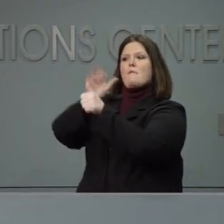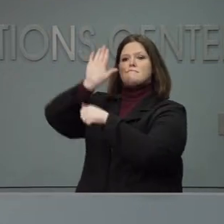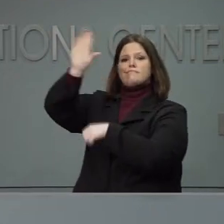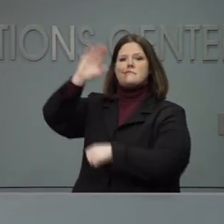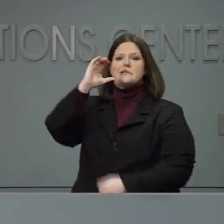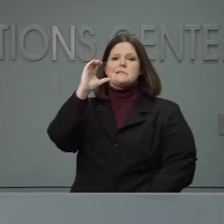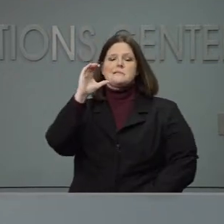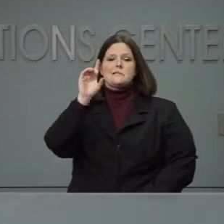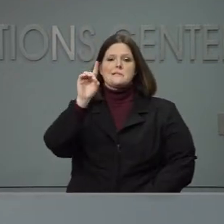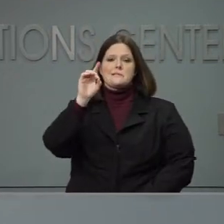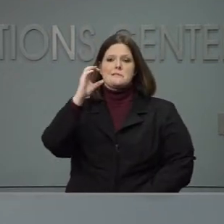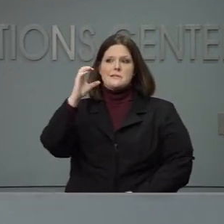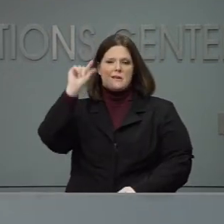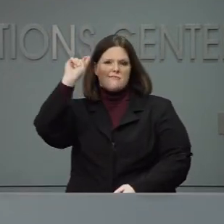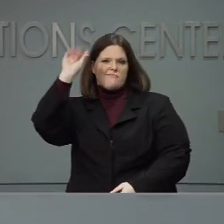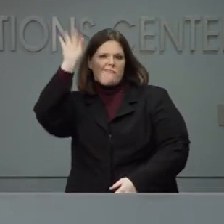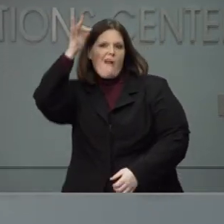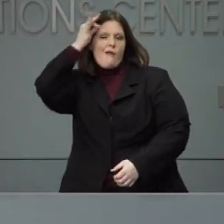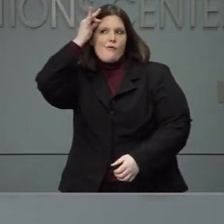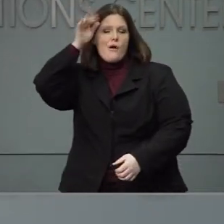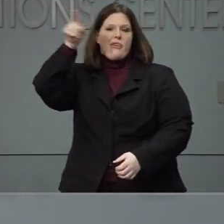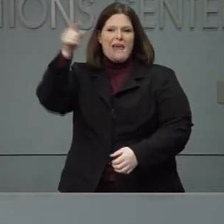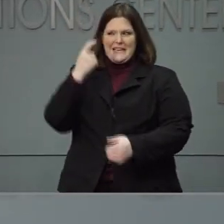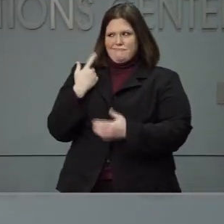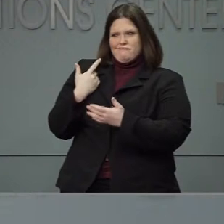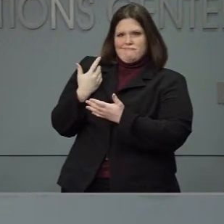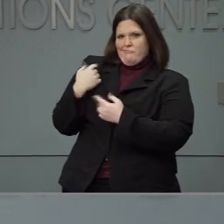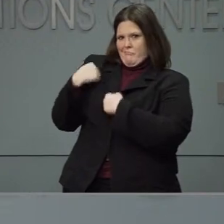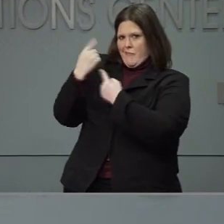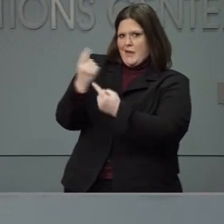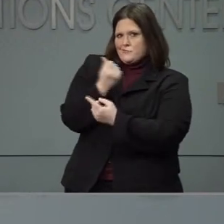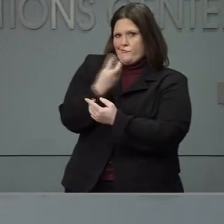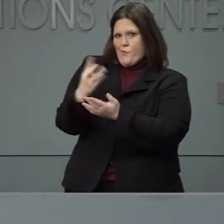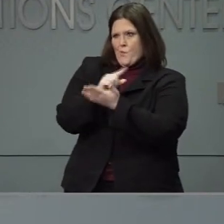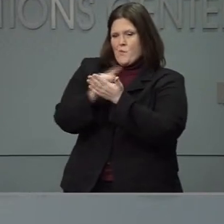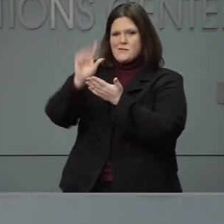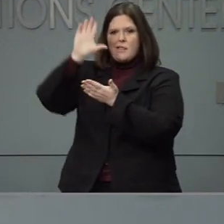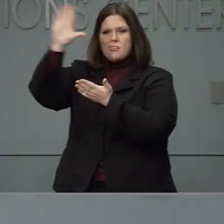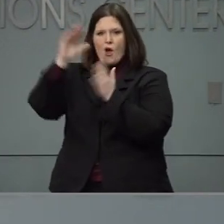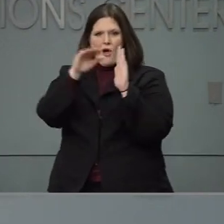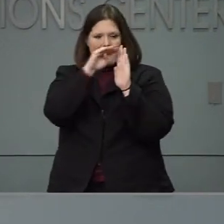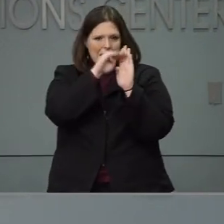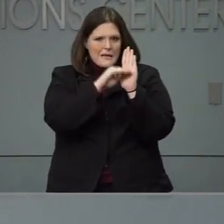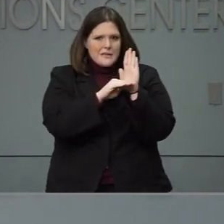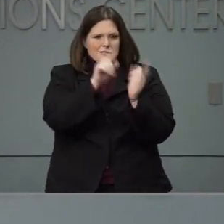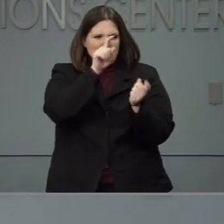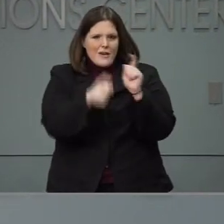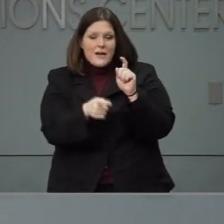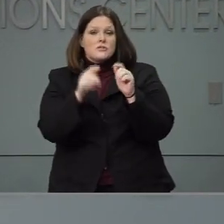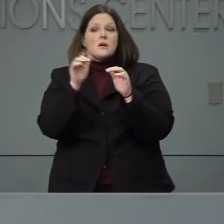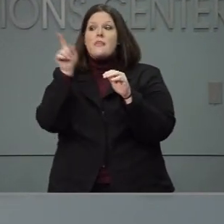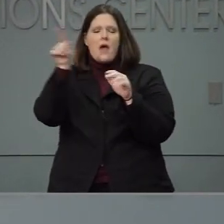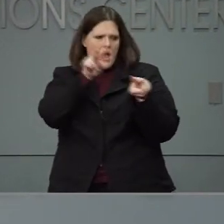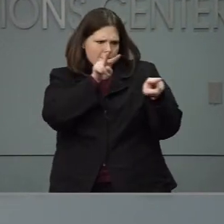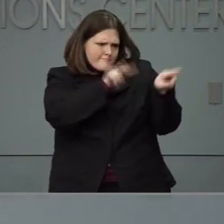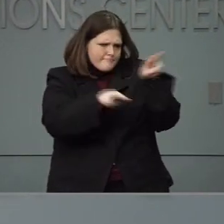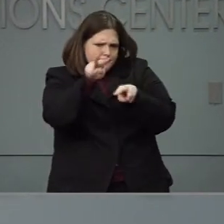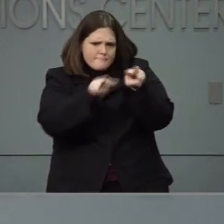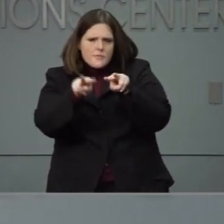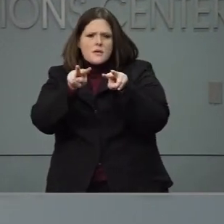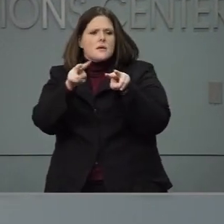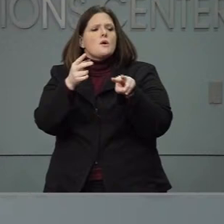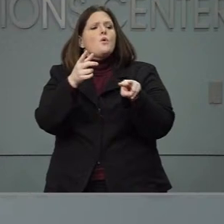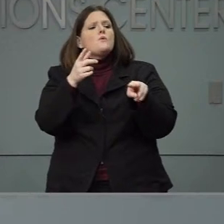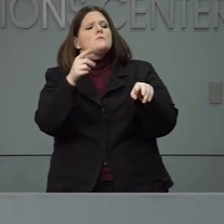changed in the last couple of weeks. They began looking at the statistics of who was getting sick